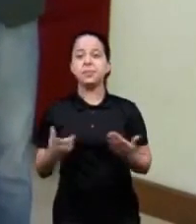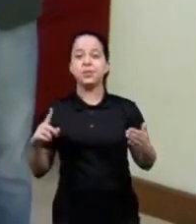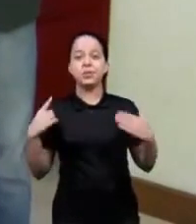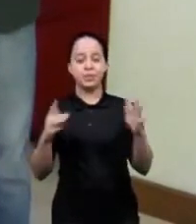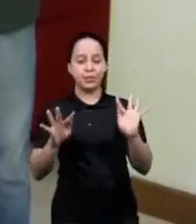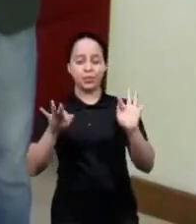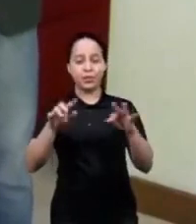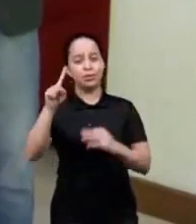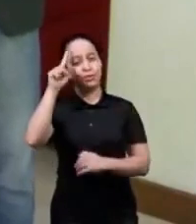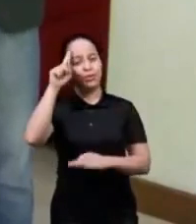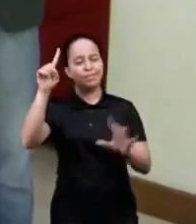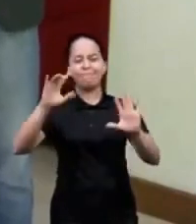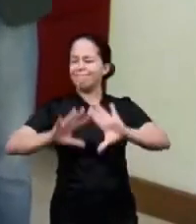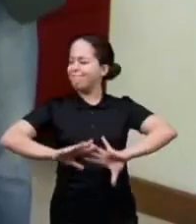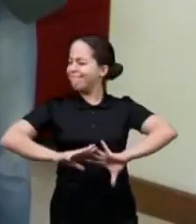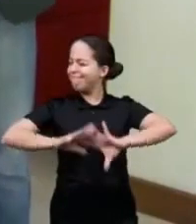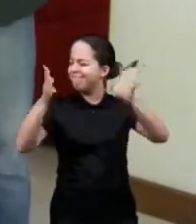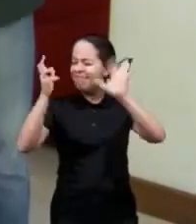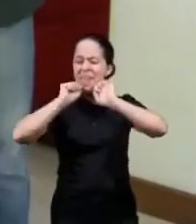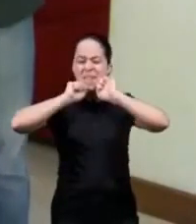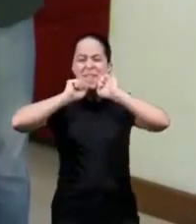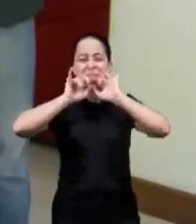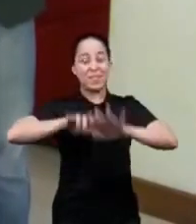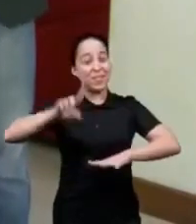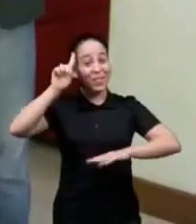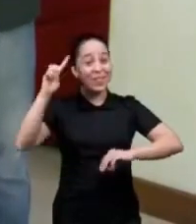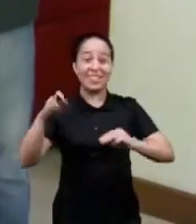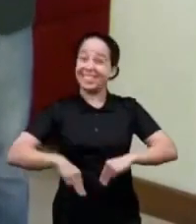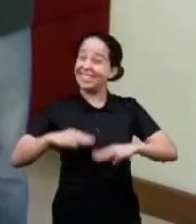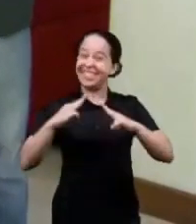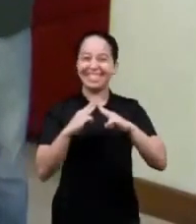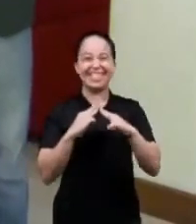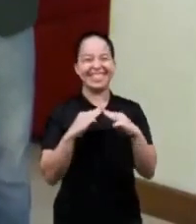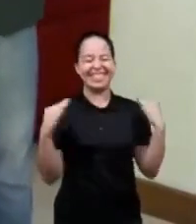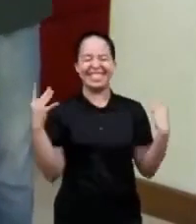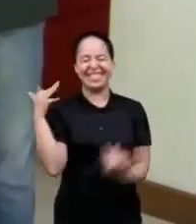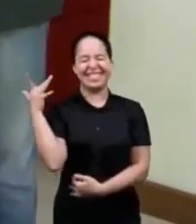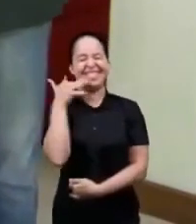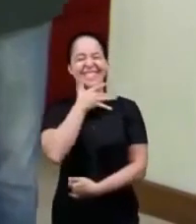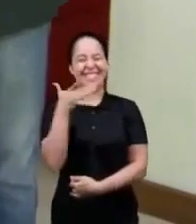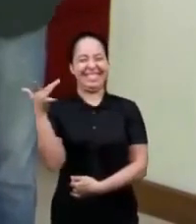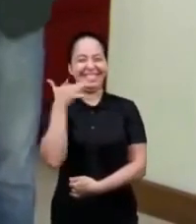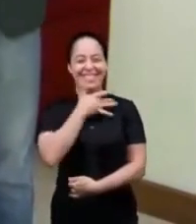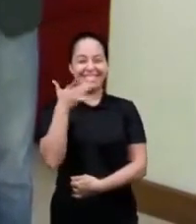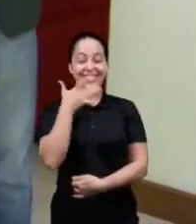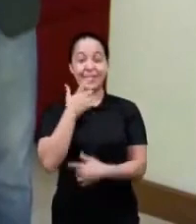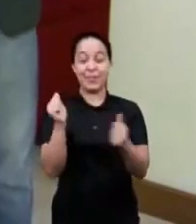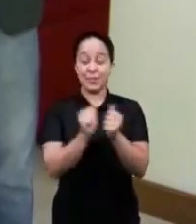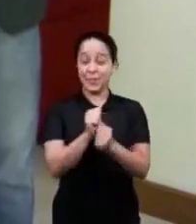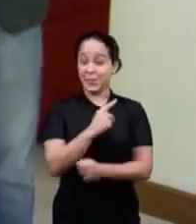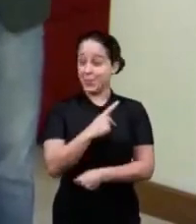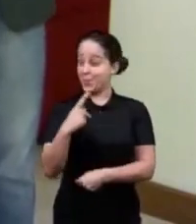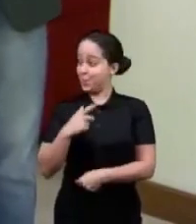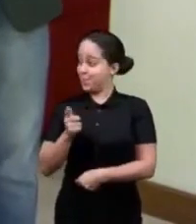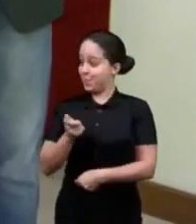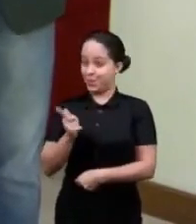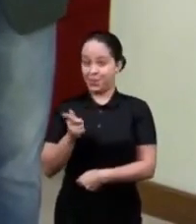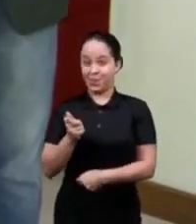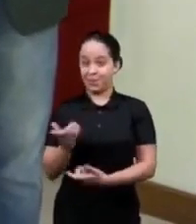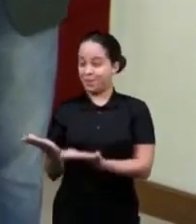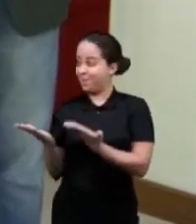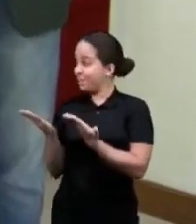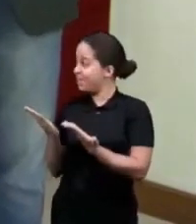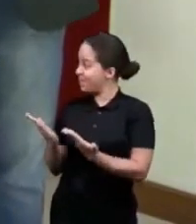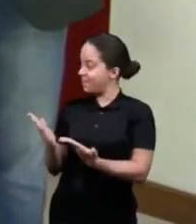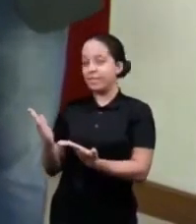another day a day of blessing of the manaim which is wonderful and we are here with Pastor Judulti Geros who